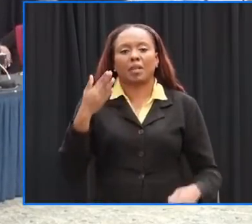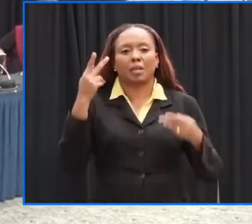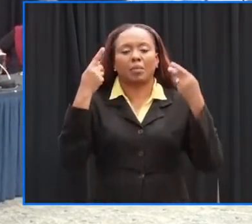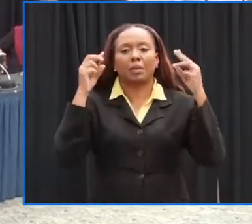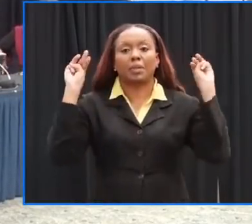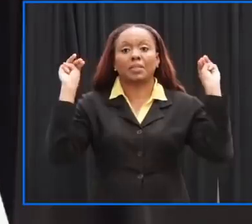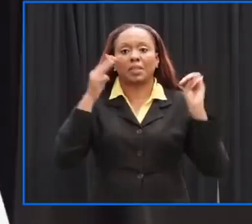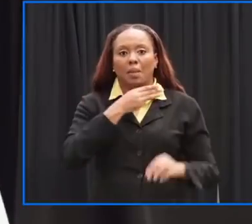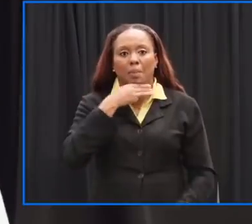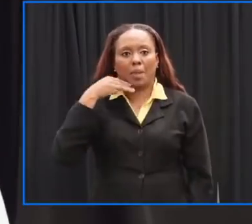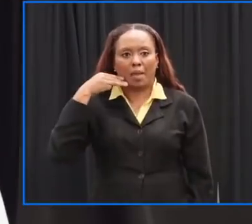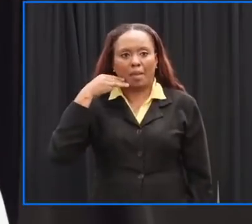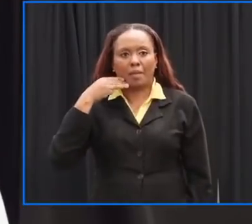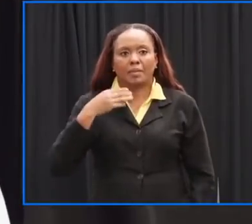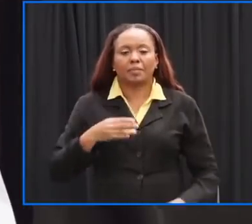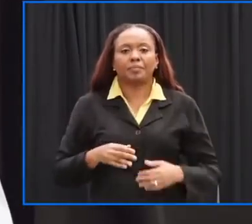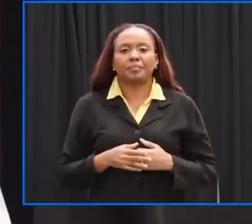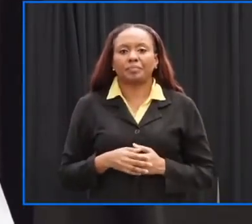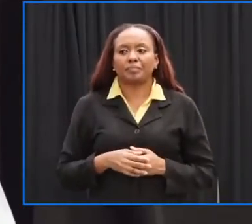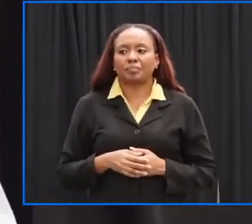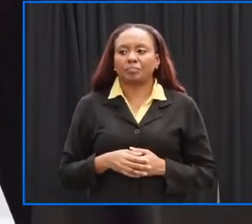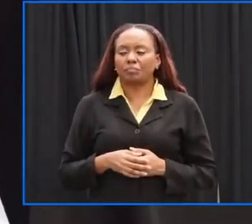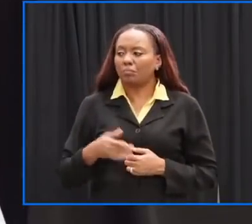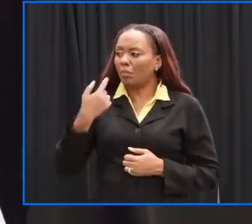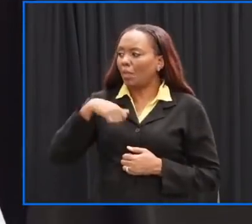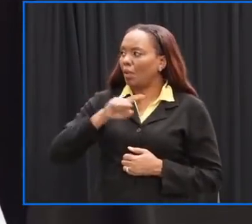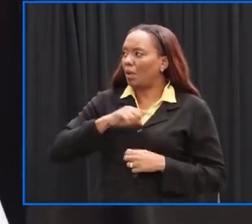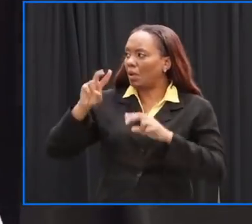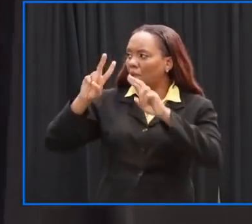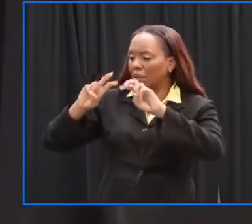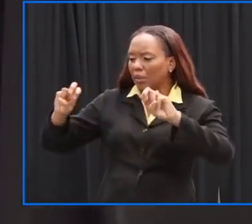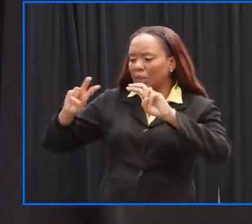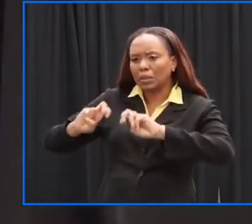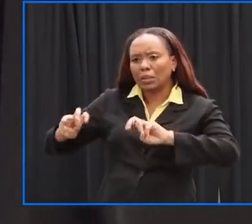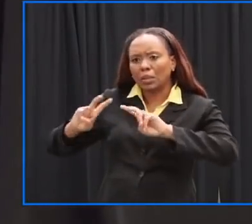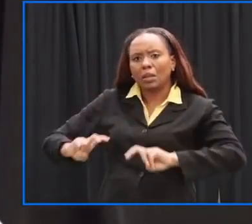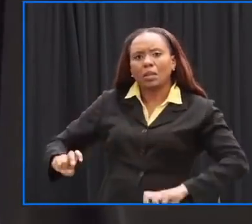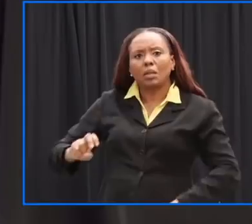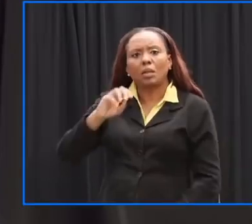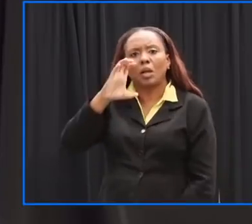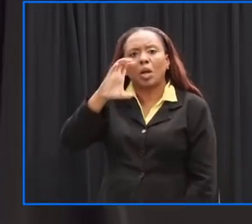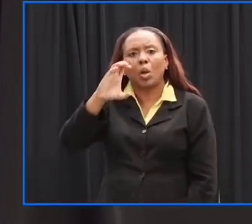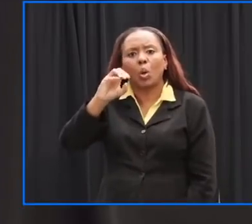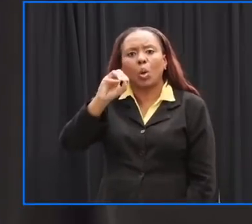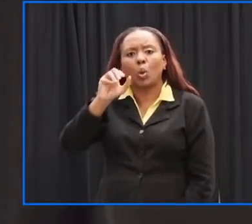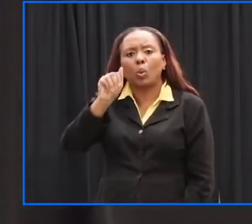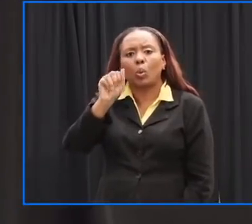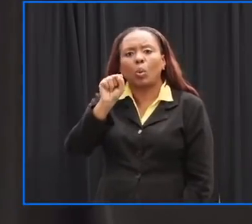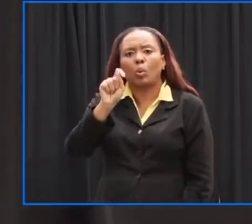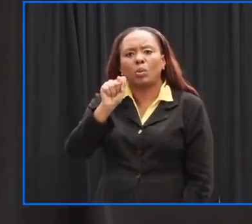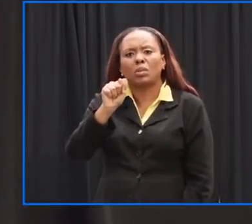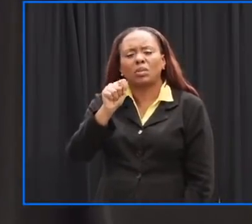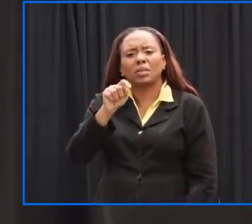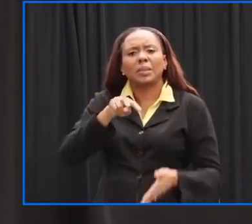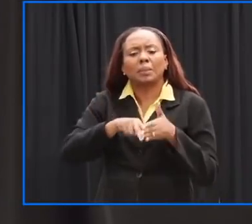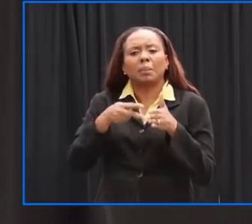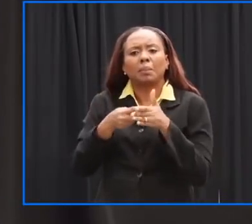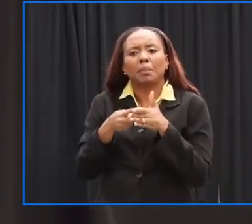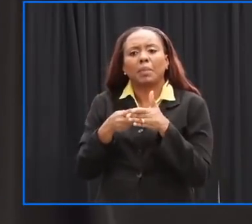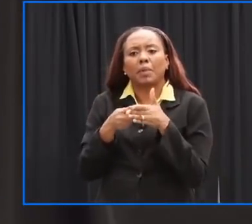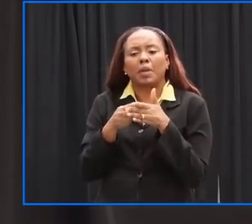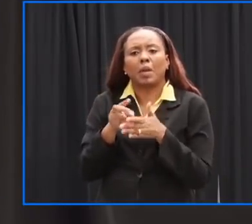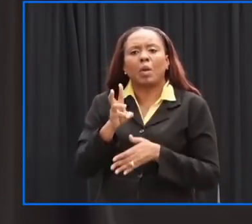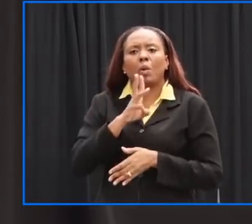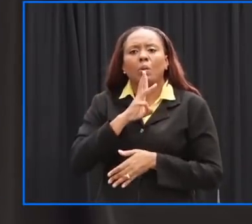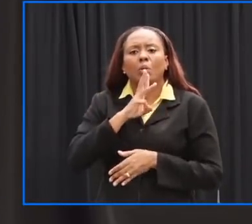based on what we have been able to assess at the coastal zone management unit and in discussion with the met